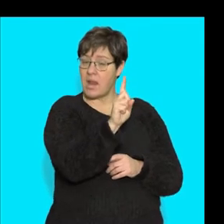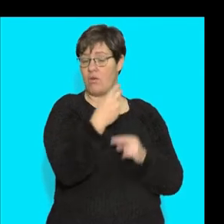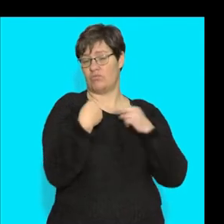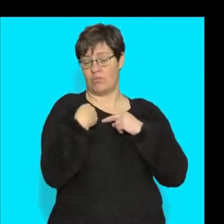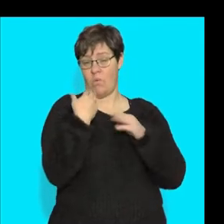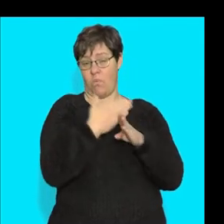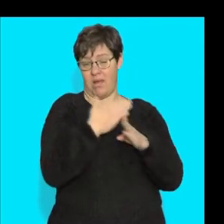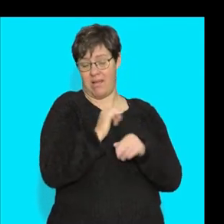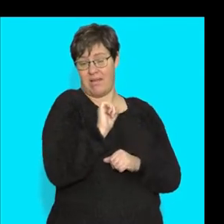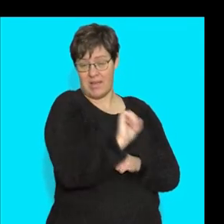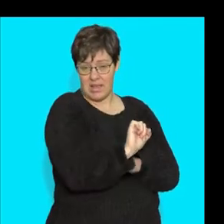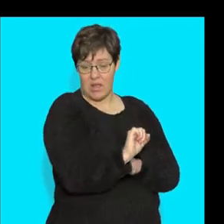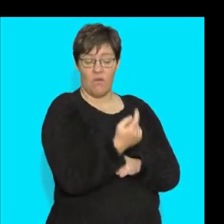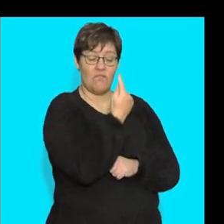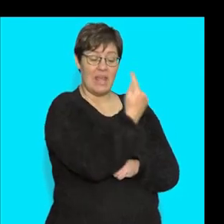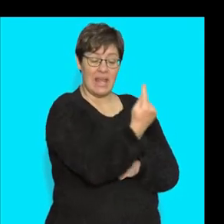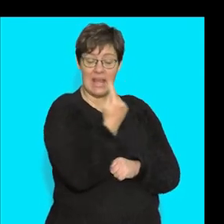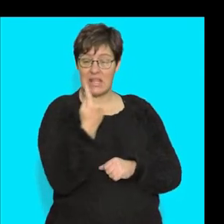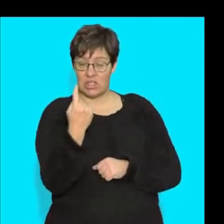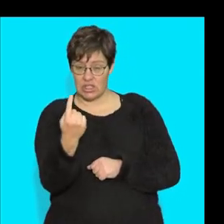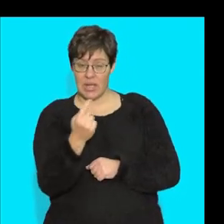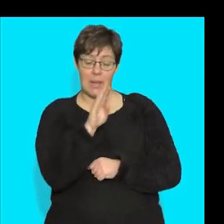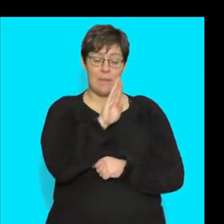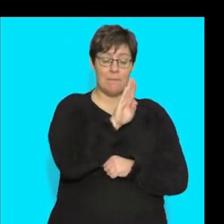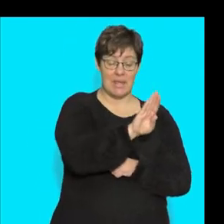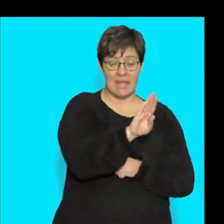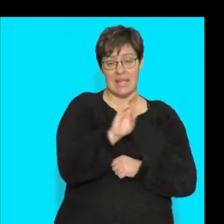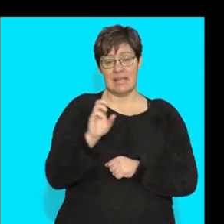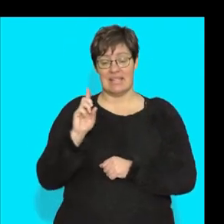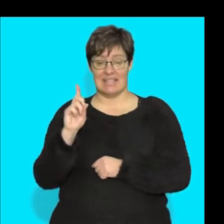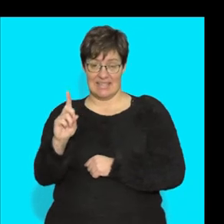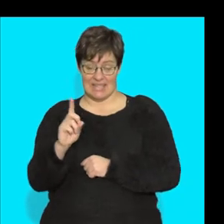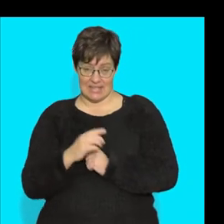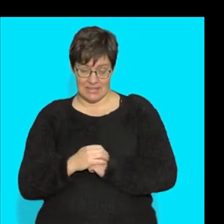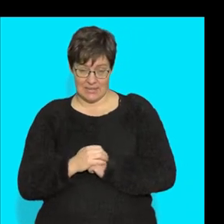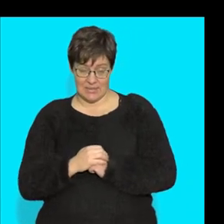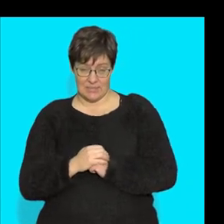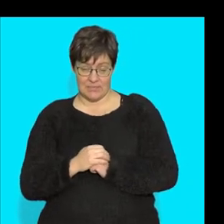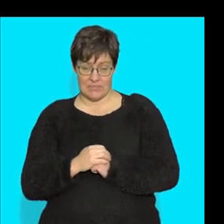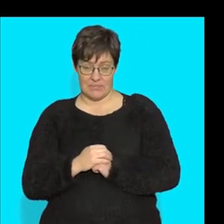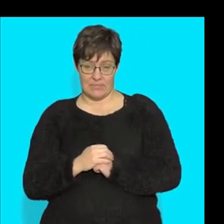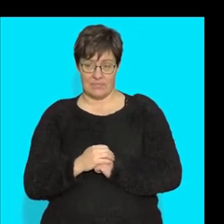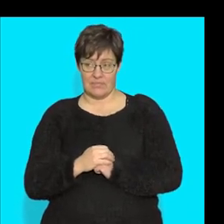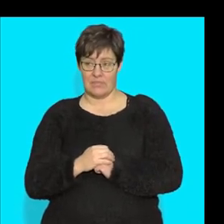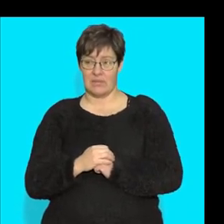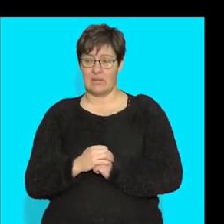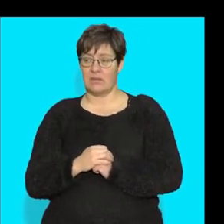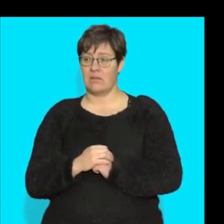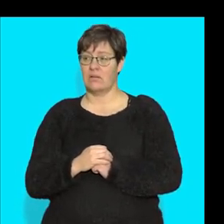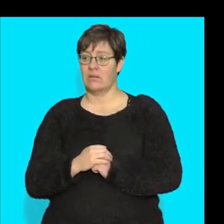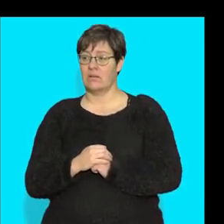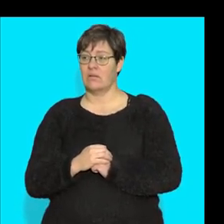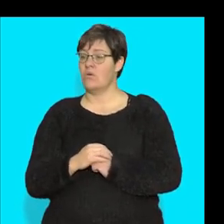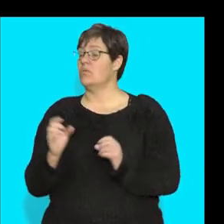function of each of the tissues labeled B and D. Now,